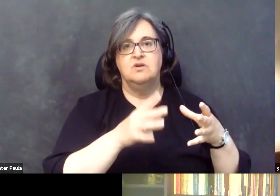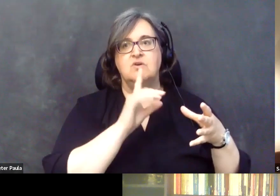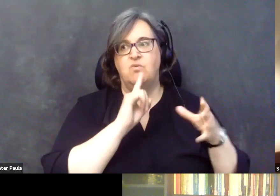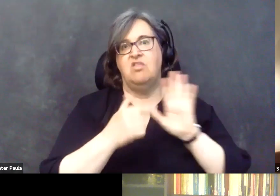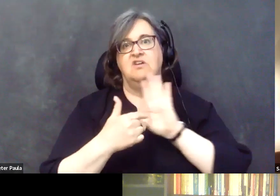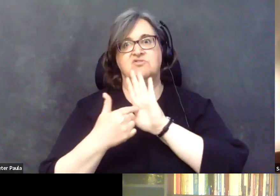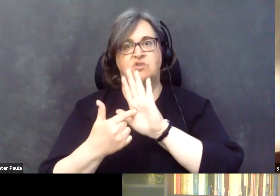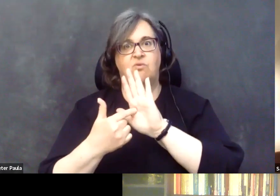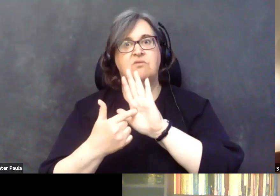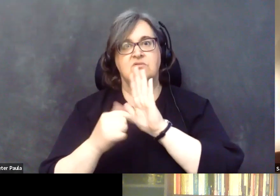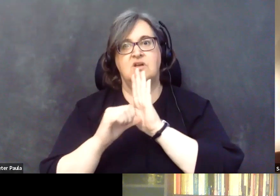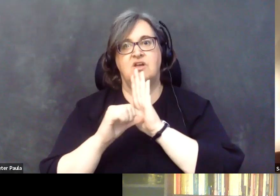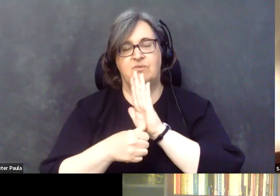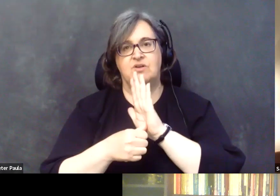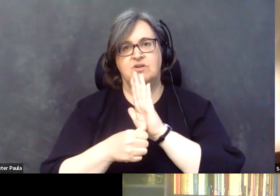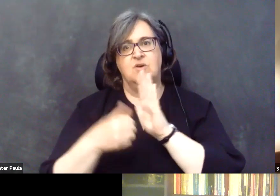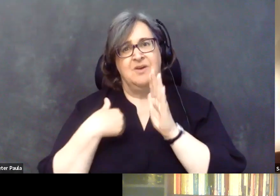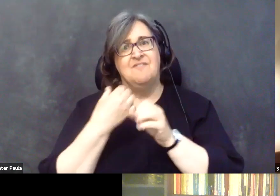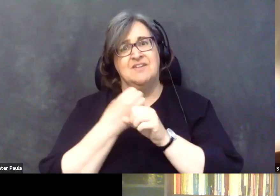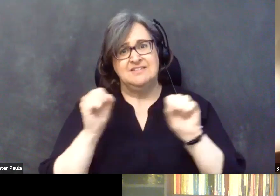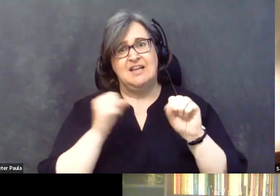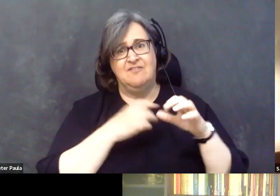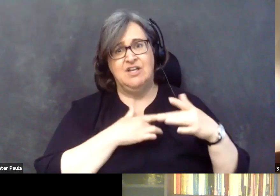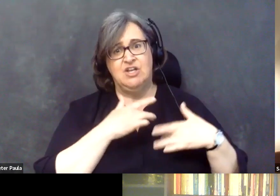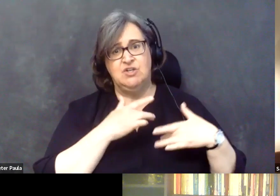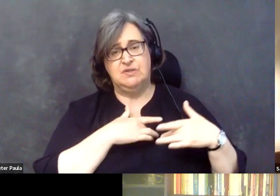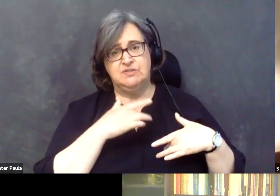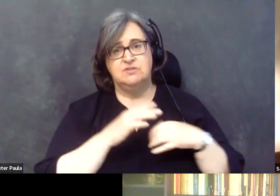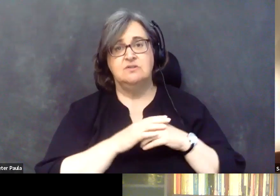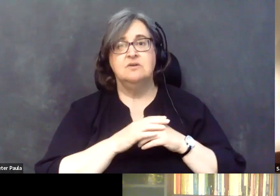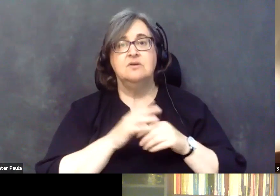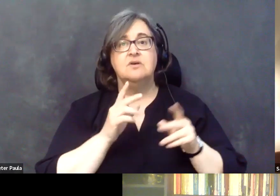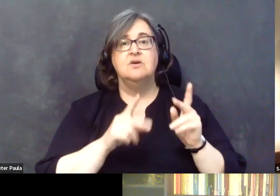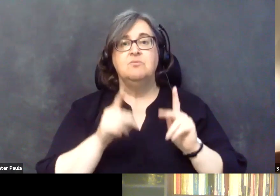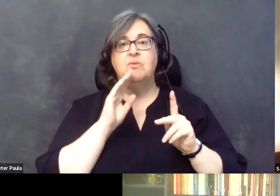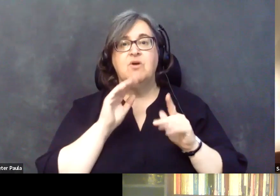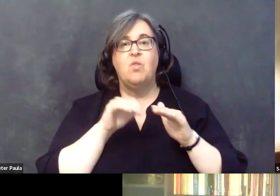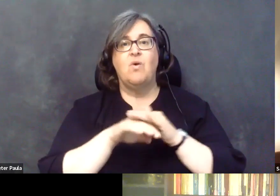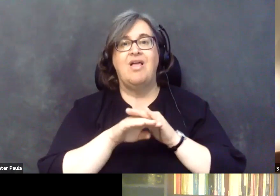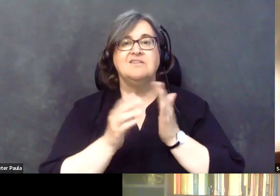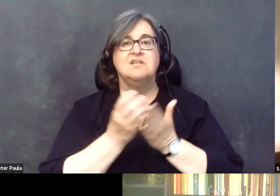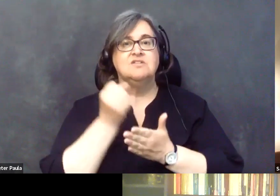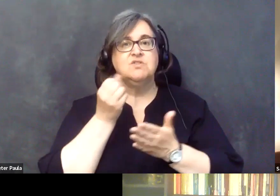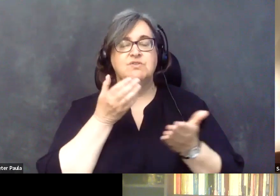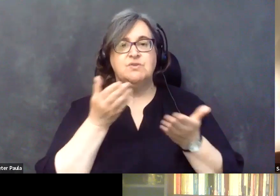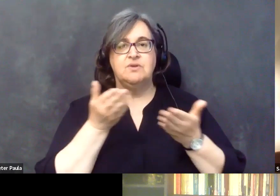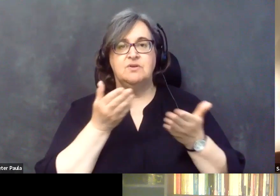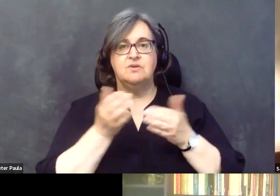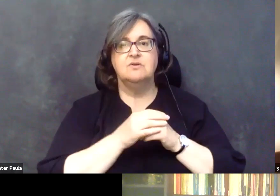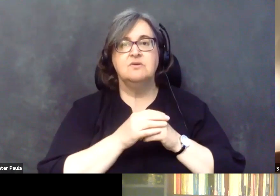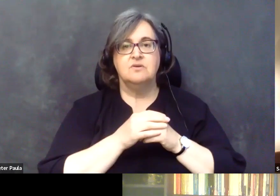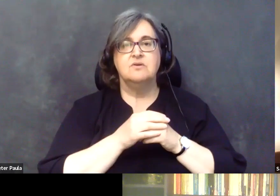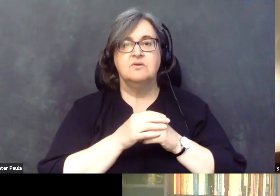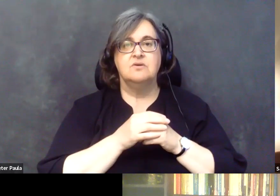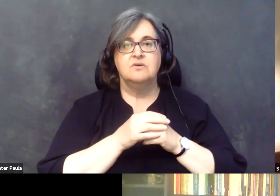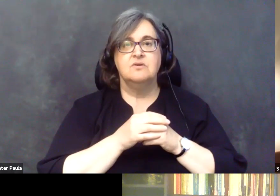you know, there's a safety concern that people going to access these services, first of all, in